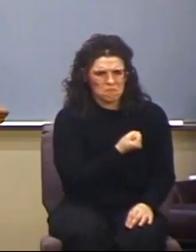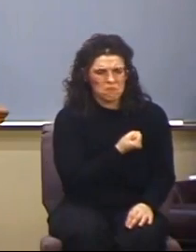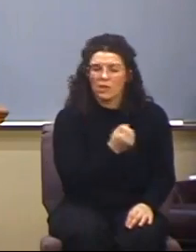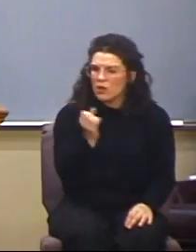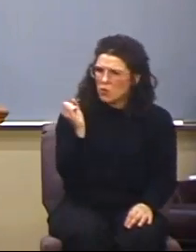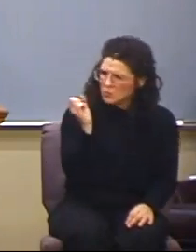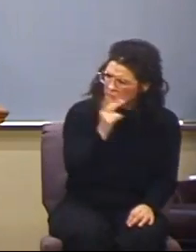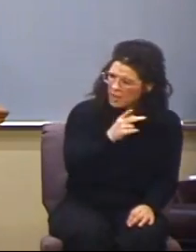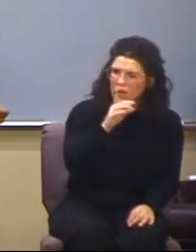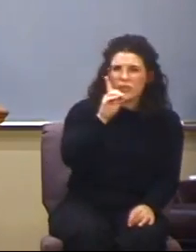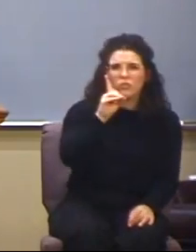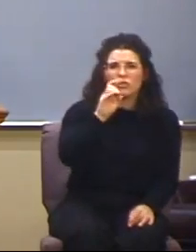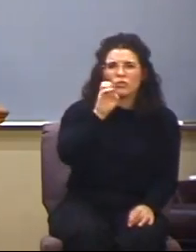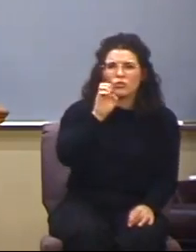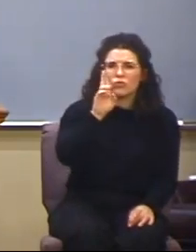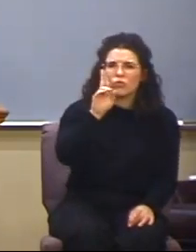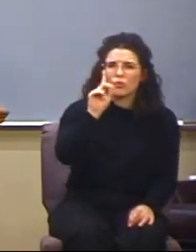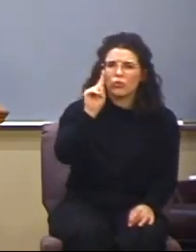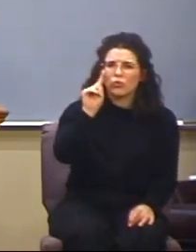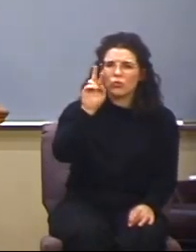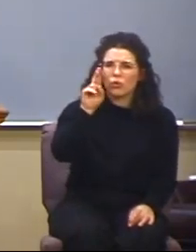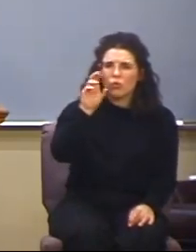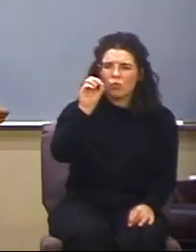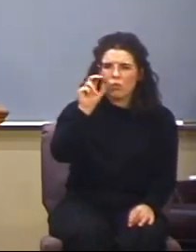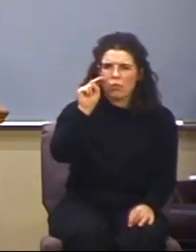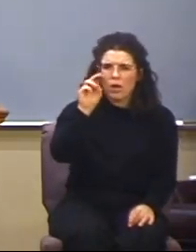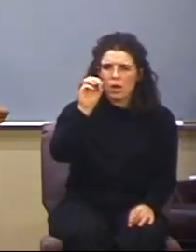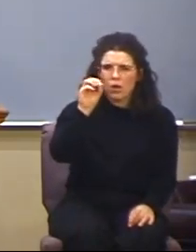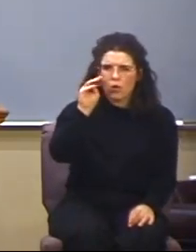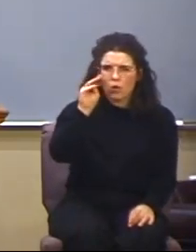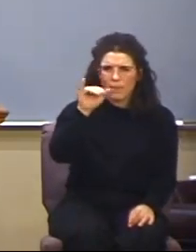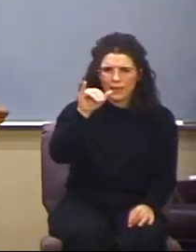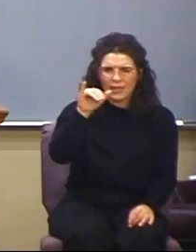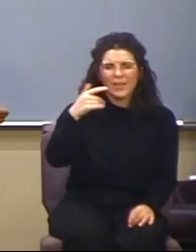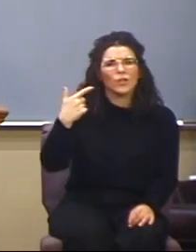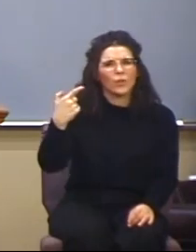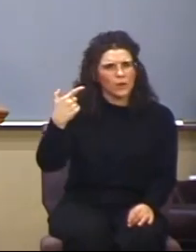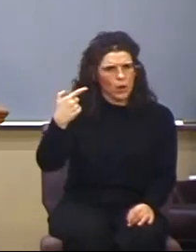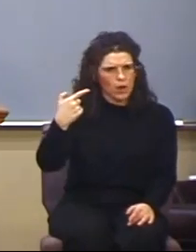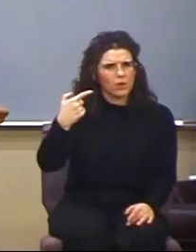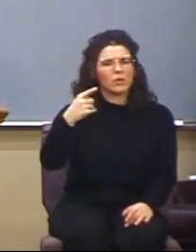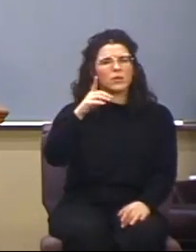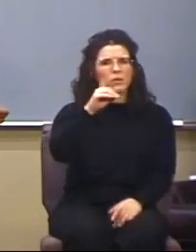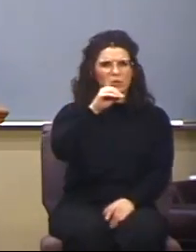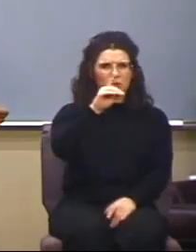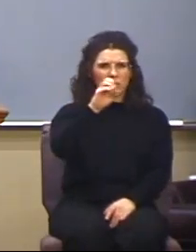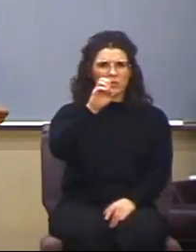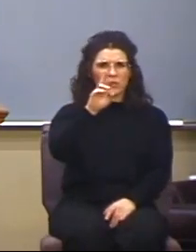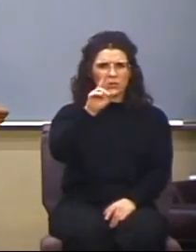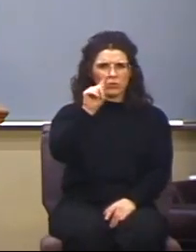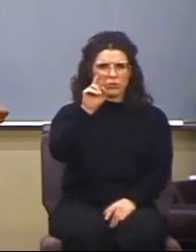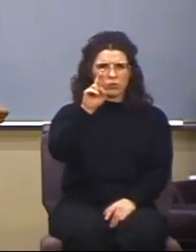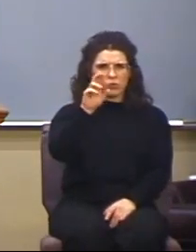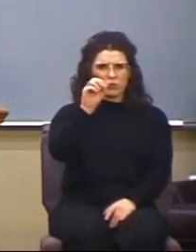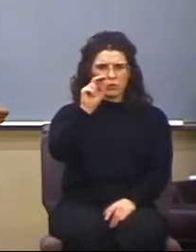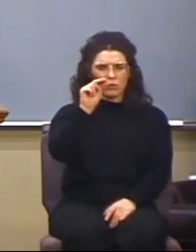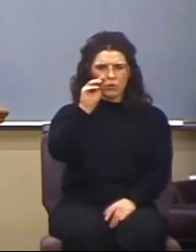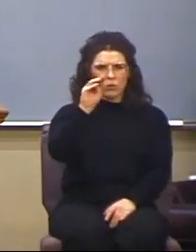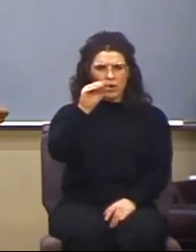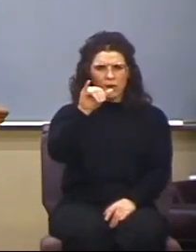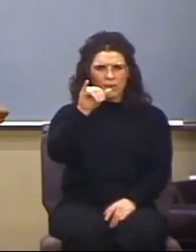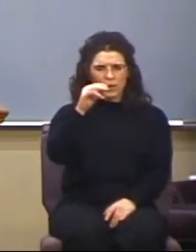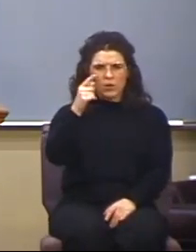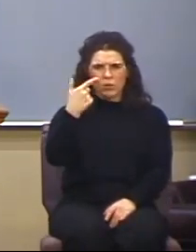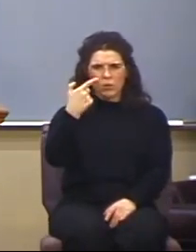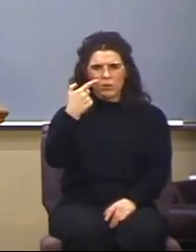21. And if we go back to Deuteronomy, chapter 21, we see the Apostle Paul pulling from Deuteronomy, chapter